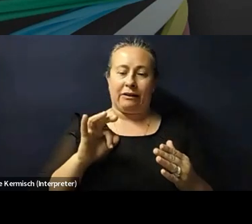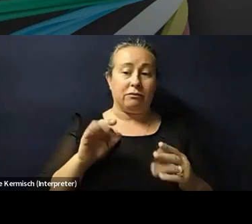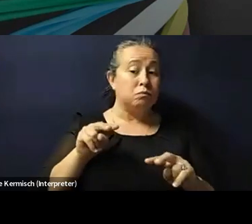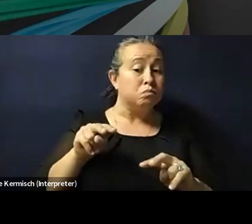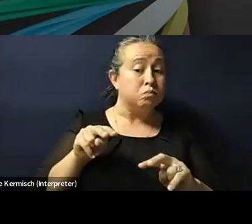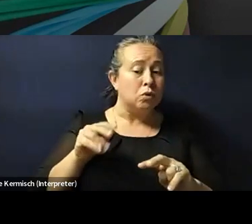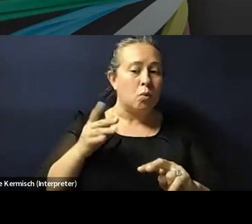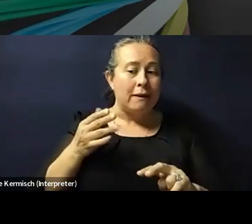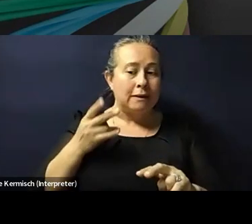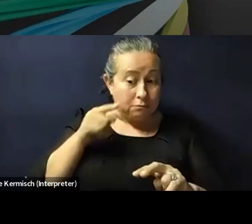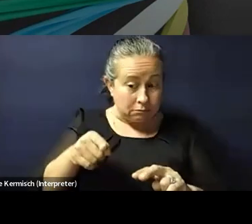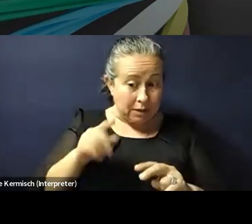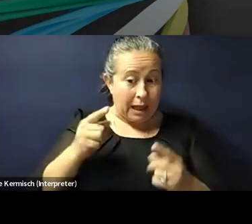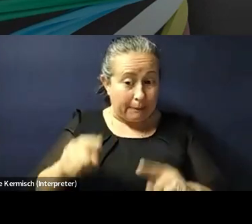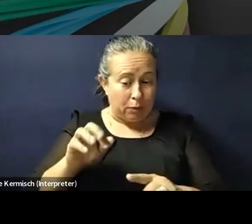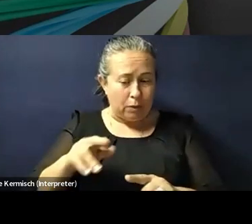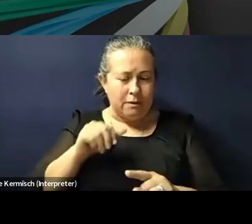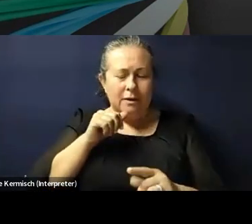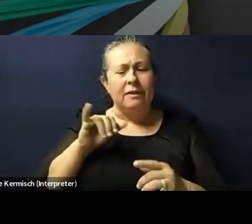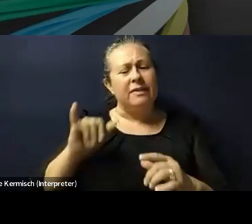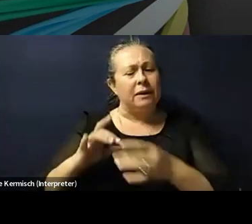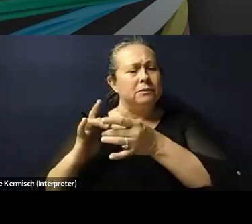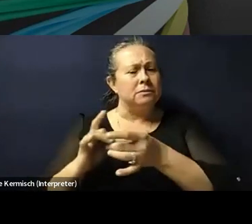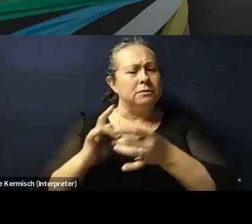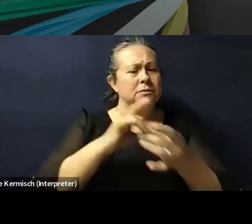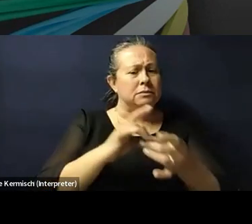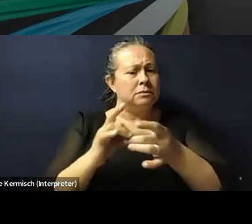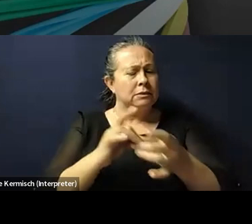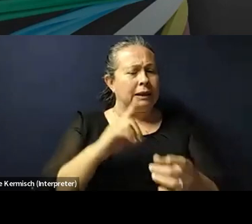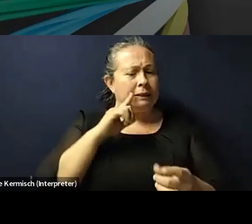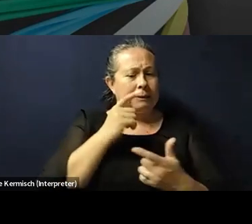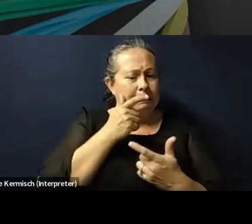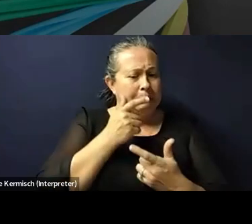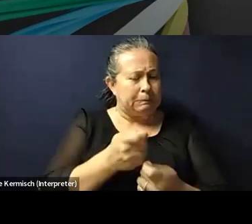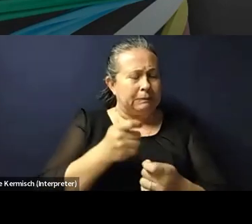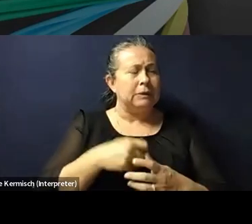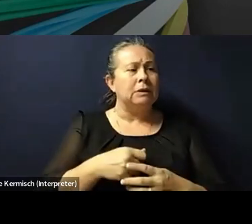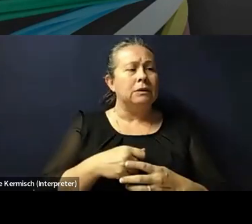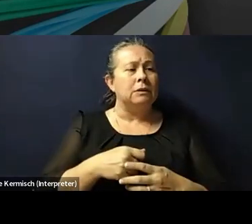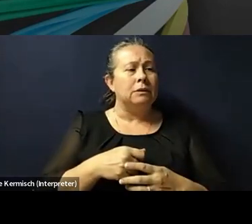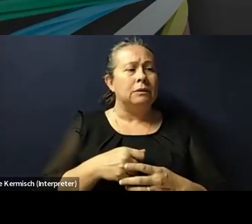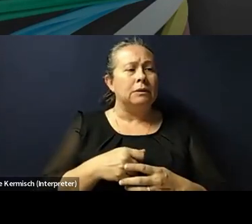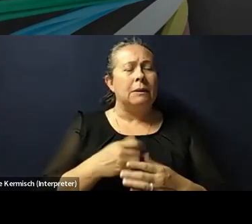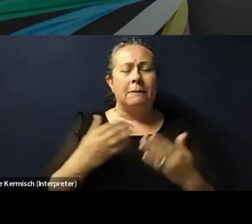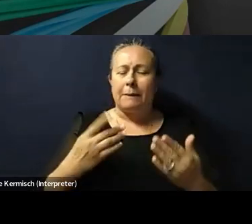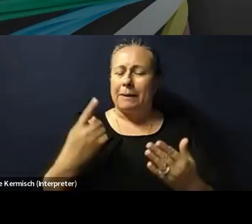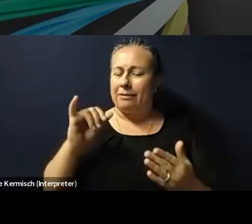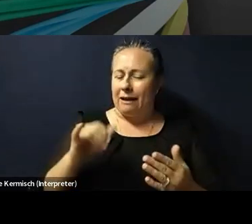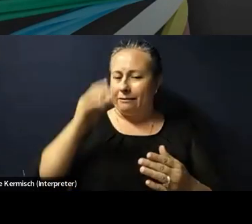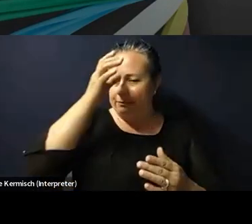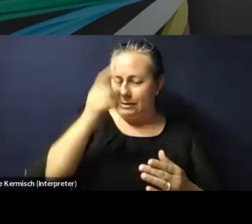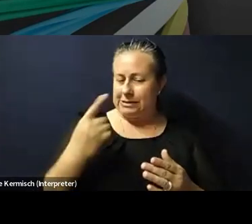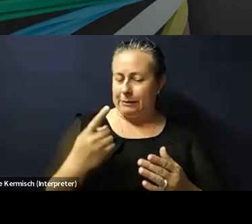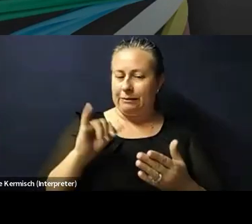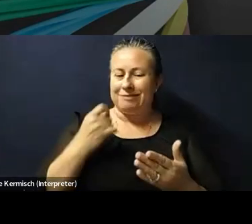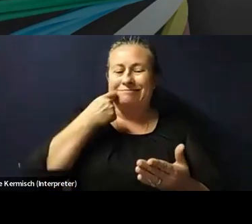happen or not. So it's the kind of relationality that I think is especially interesting and maybe something that is just starting to be explored more in disability